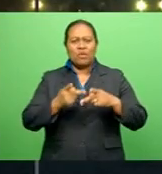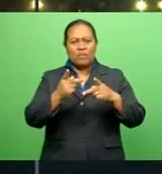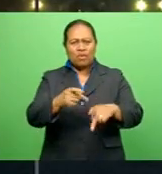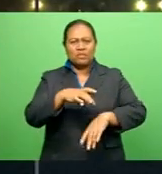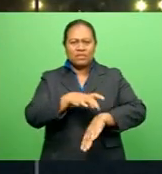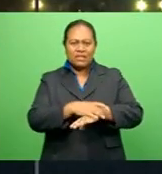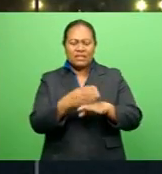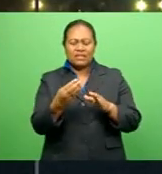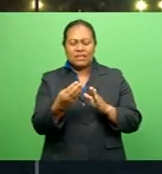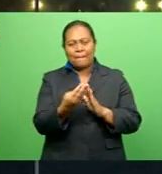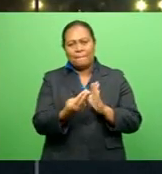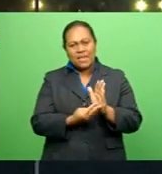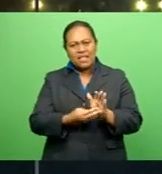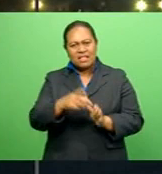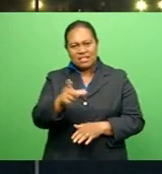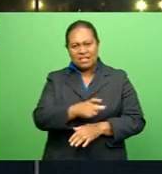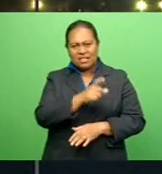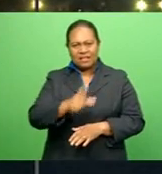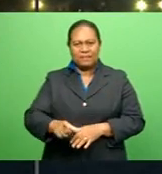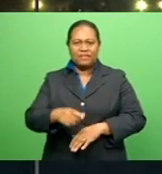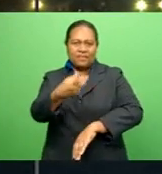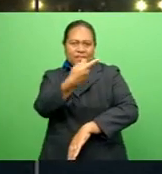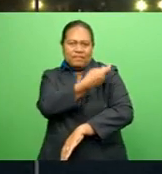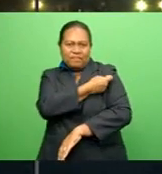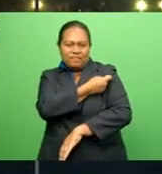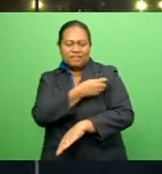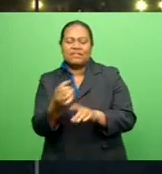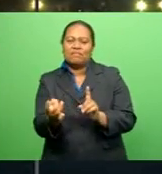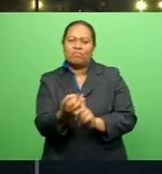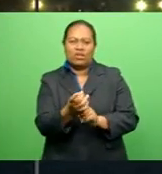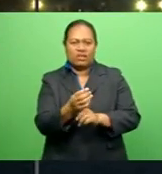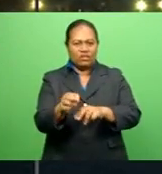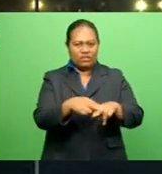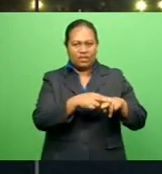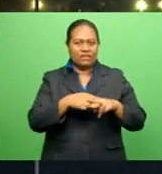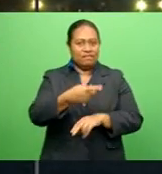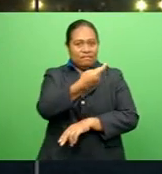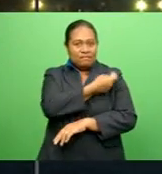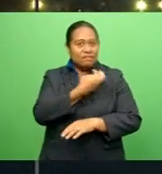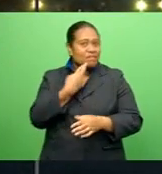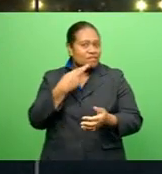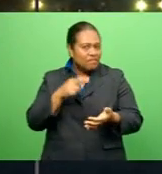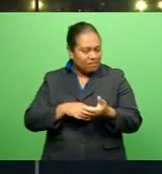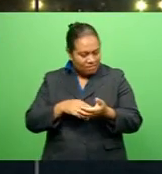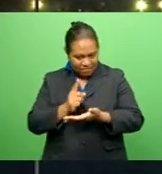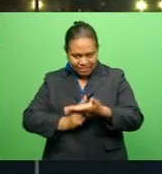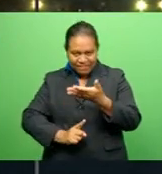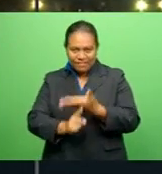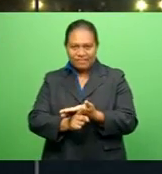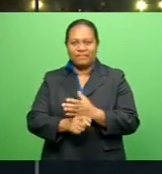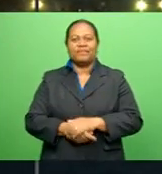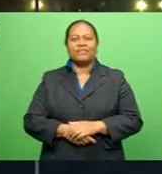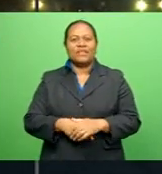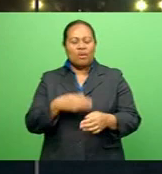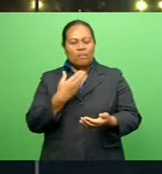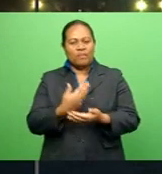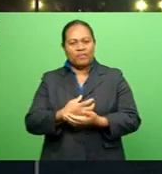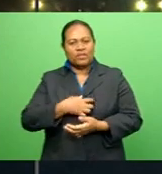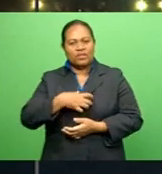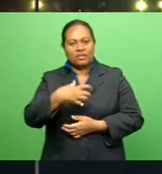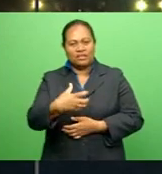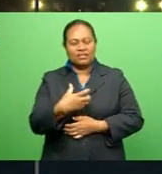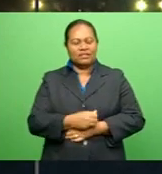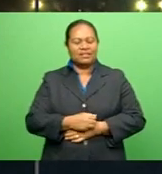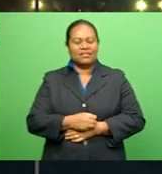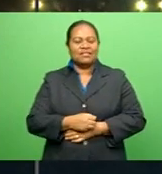police bill can't Vaccination is key to Fiji's recovery And vaccination registration underway For these stories and others You can